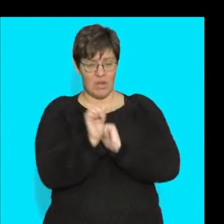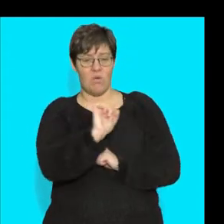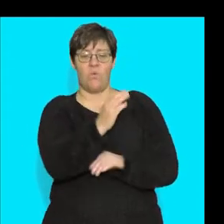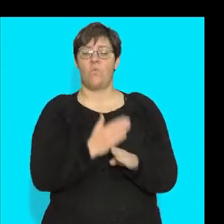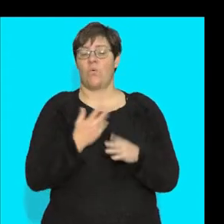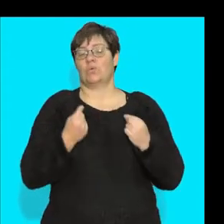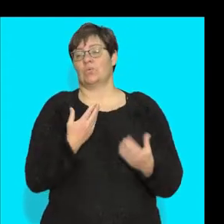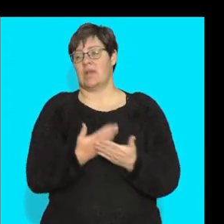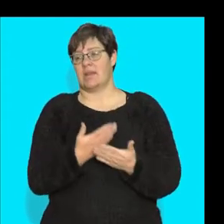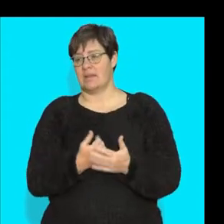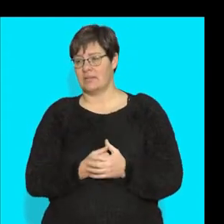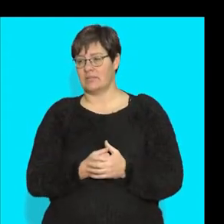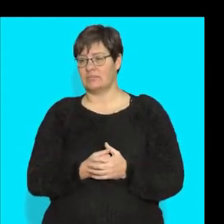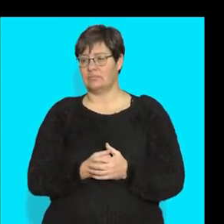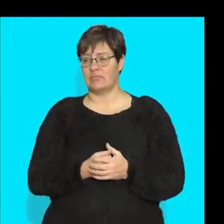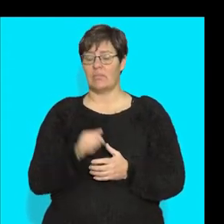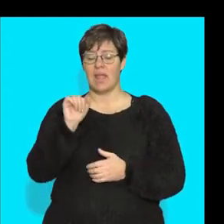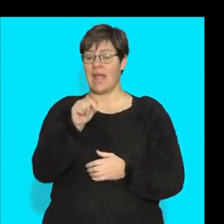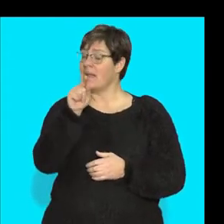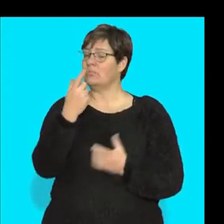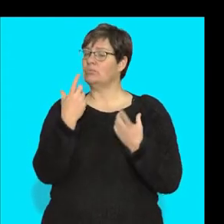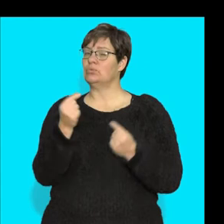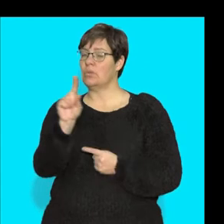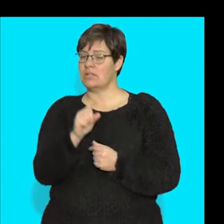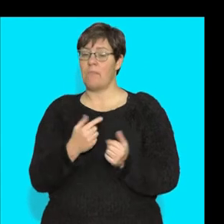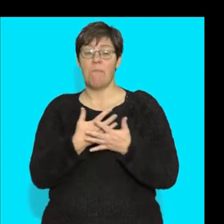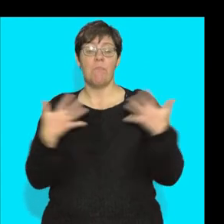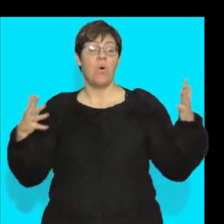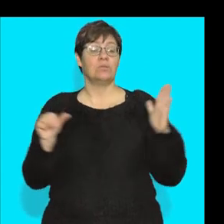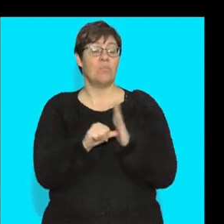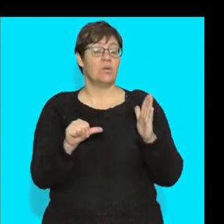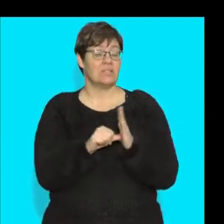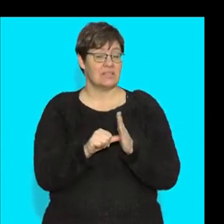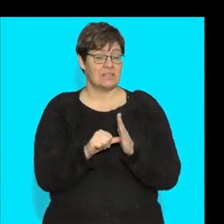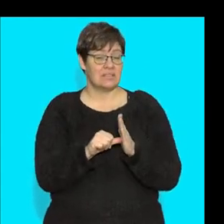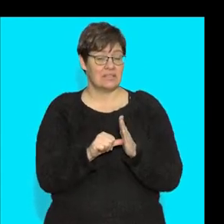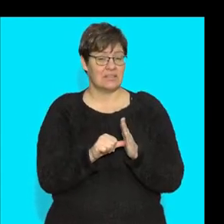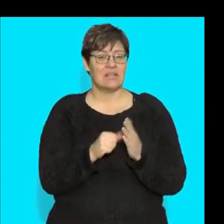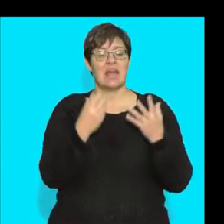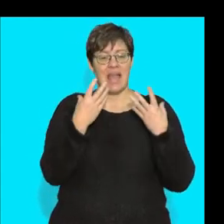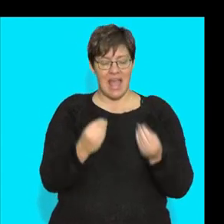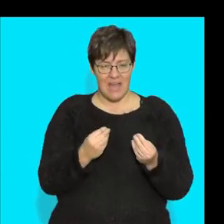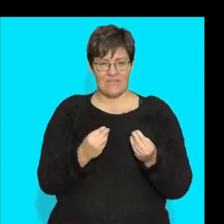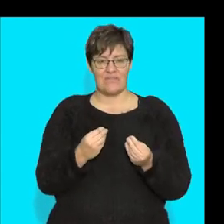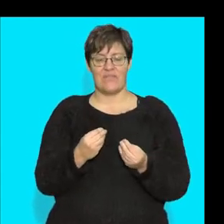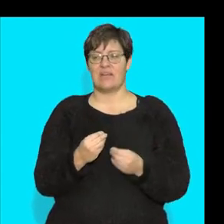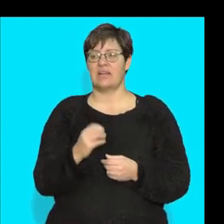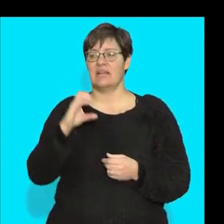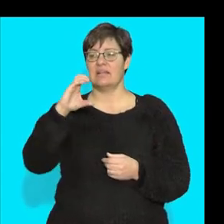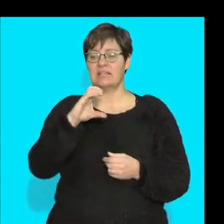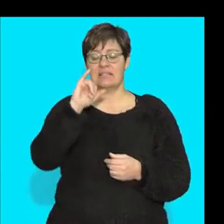function. Two ways. All right, what does it do? What's the most important thing? It has cilia.